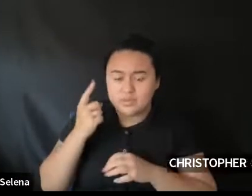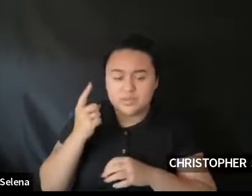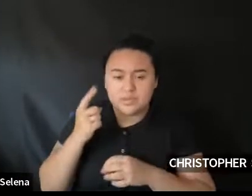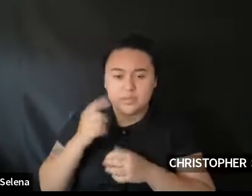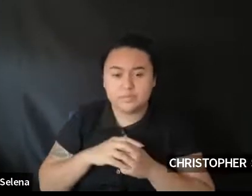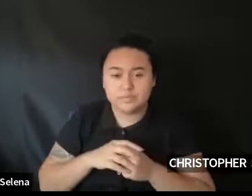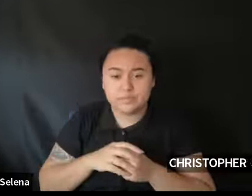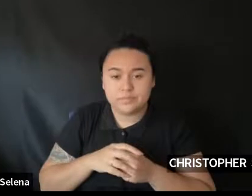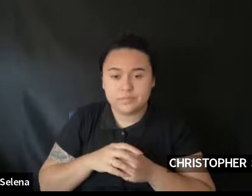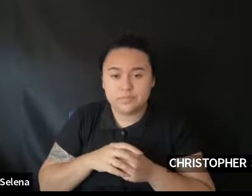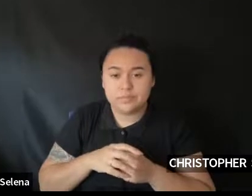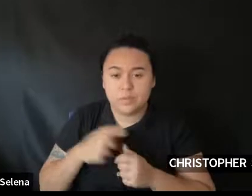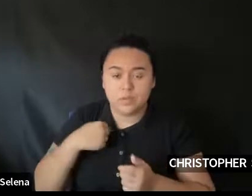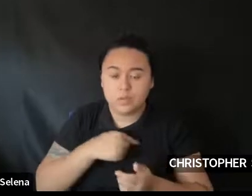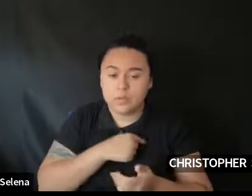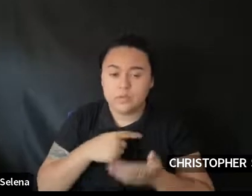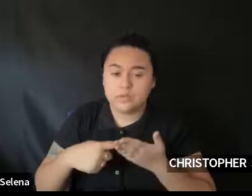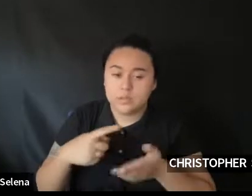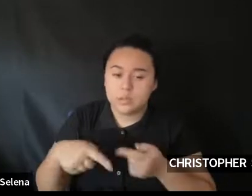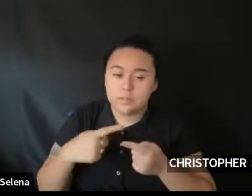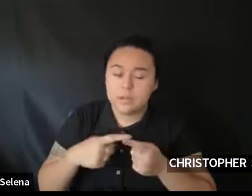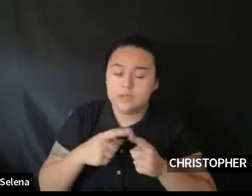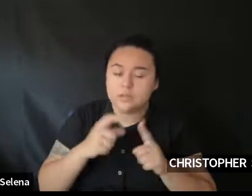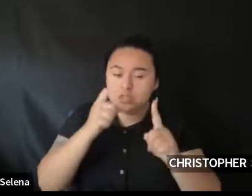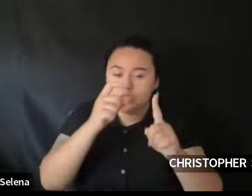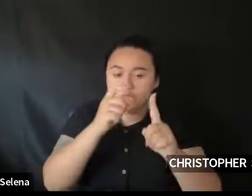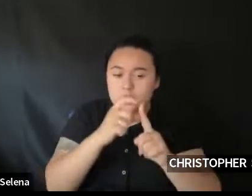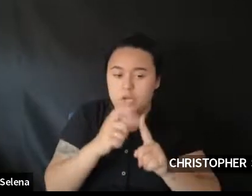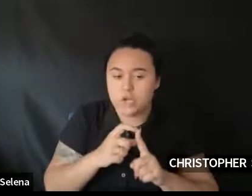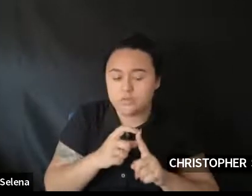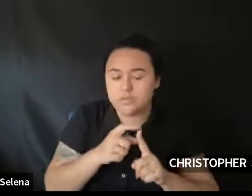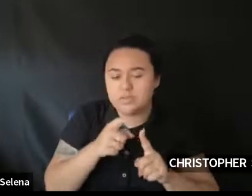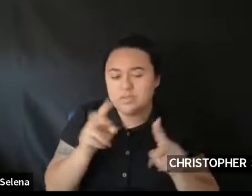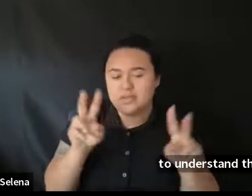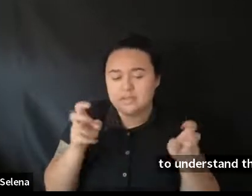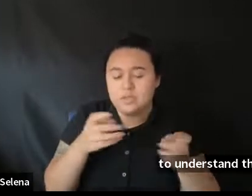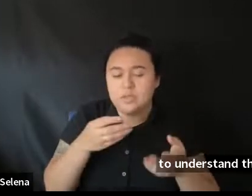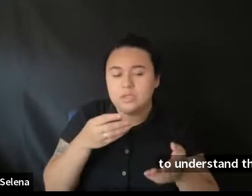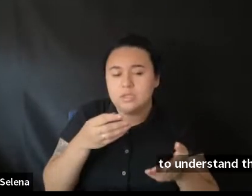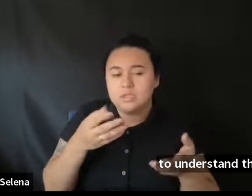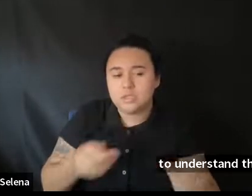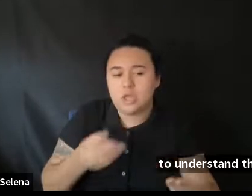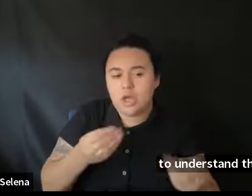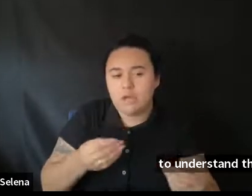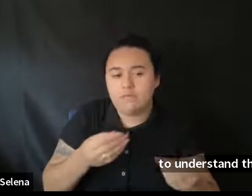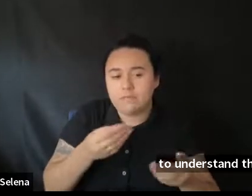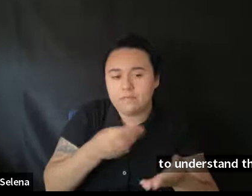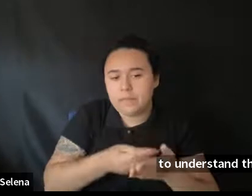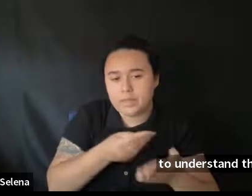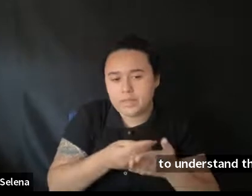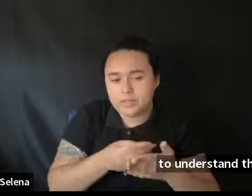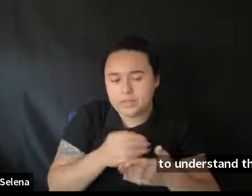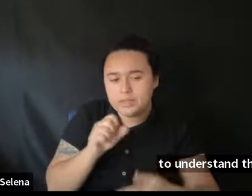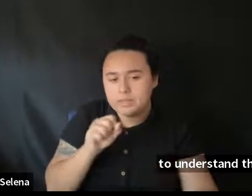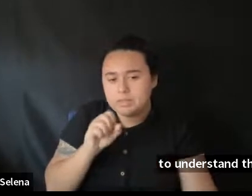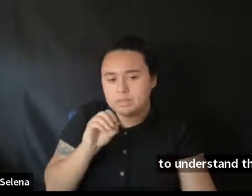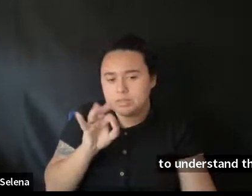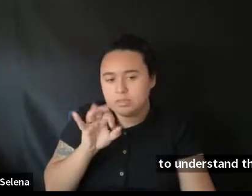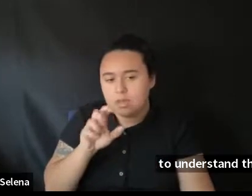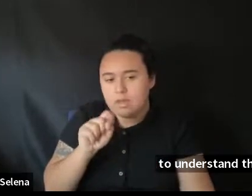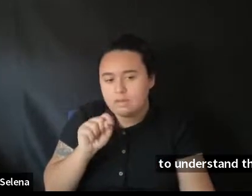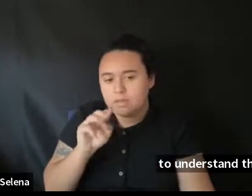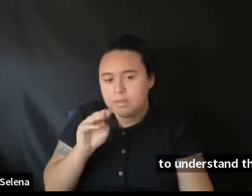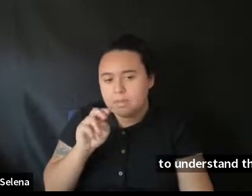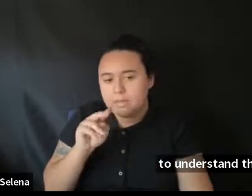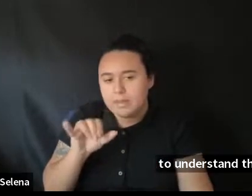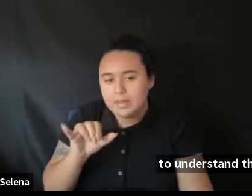when we talk about certain terms, this is considered soft money. Um, and that means there